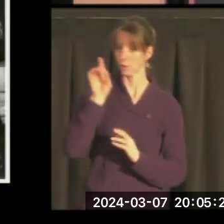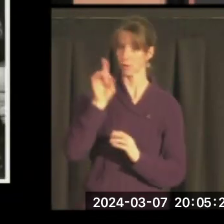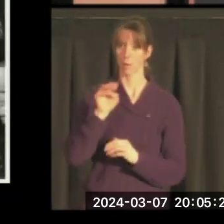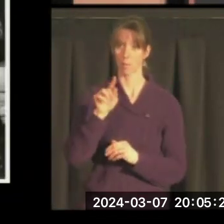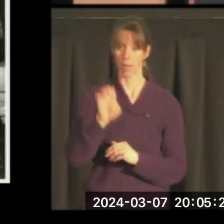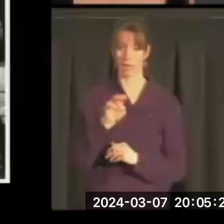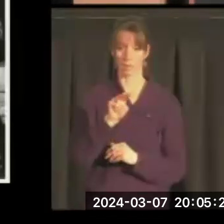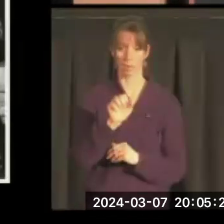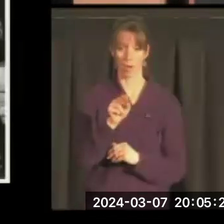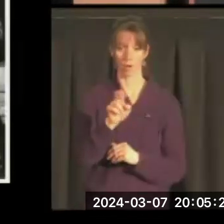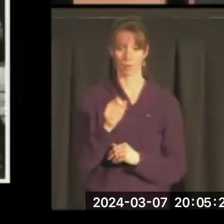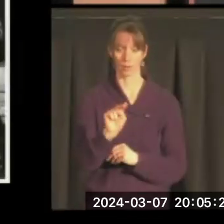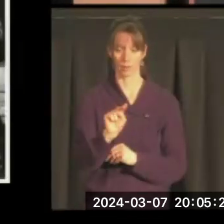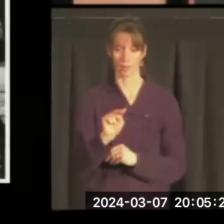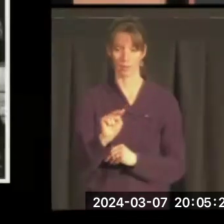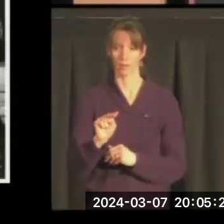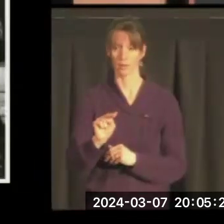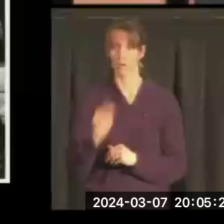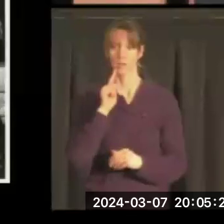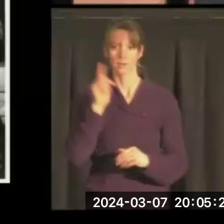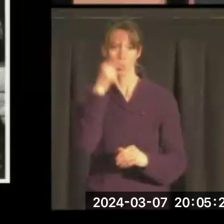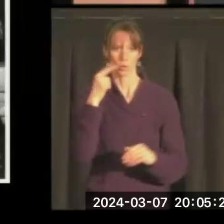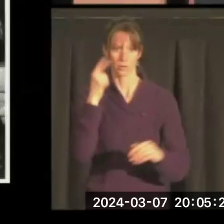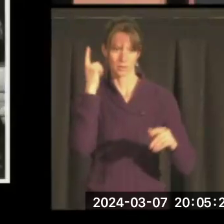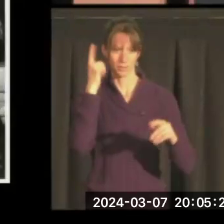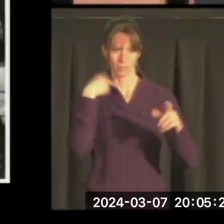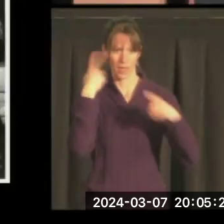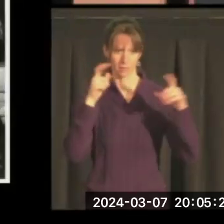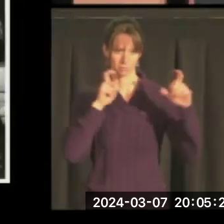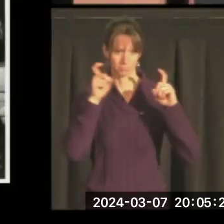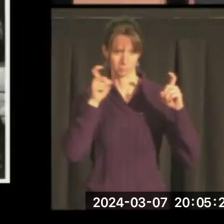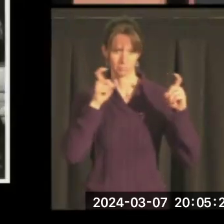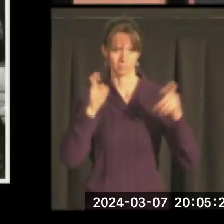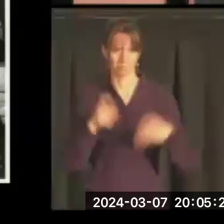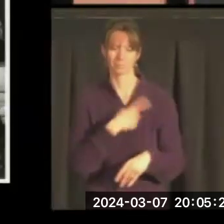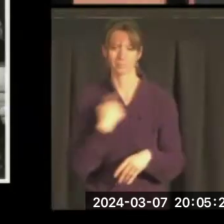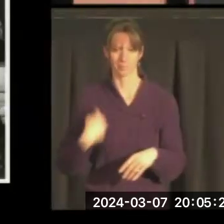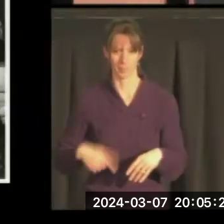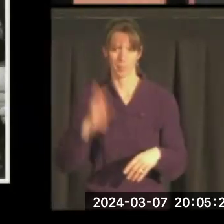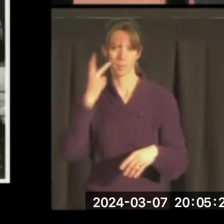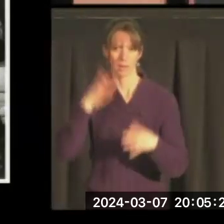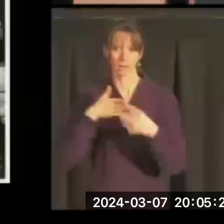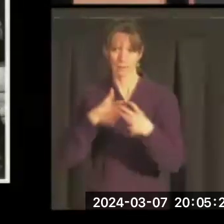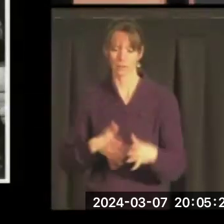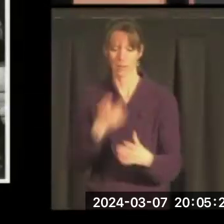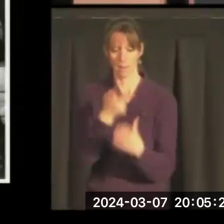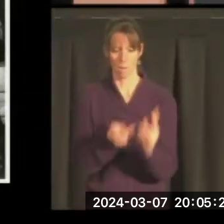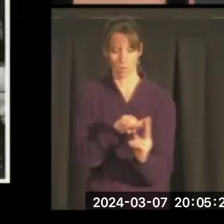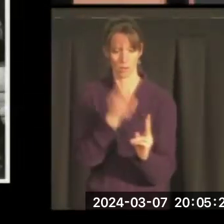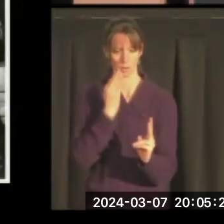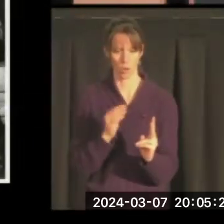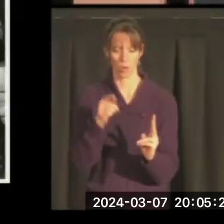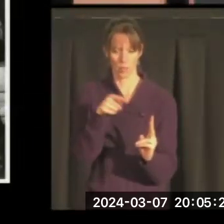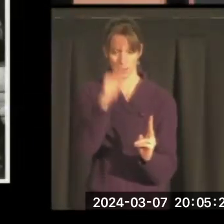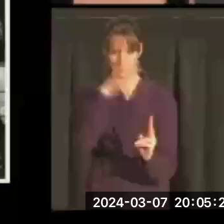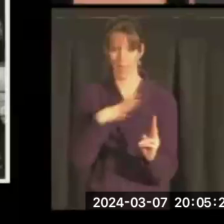and Maureen at Chow and Lai. You'll see the expressions on their face are different. In this expression, they both know that Chow and Lai